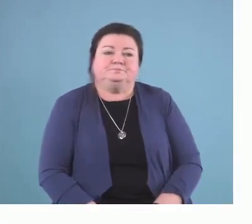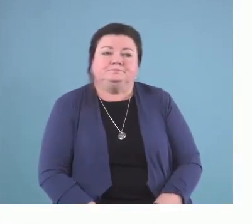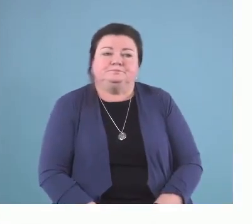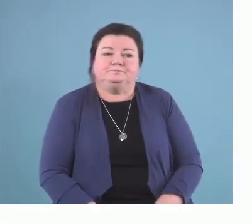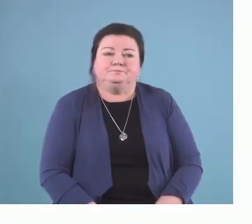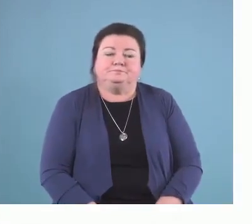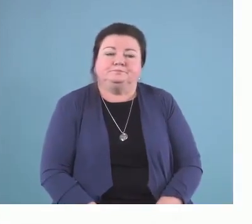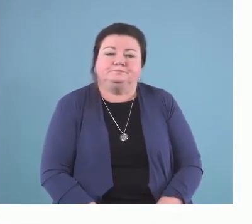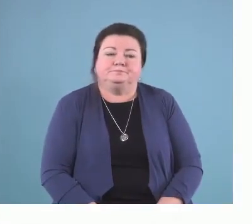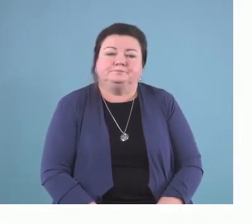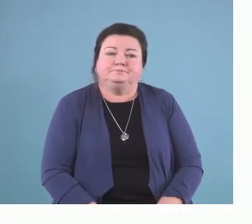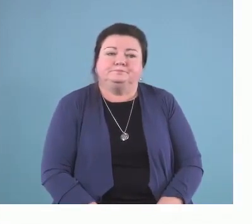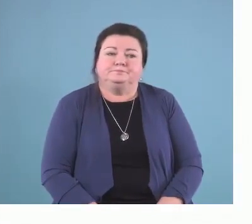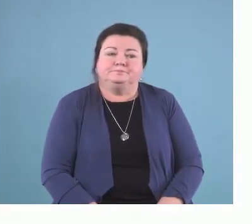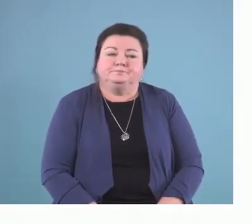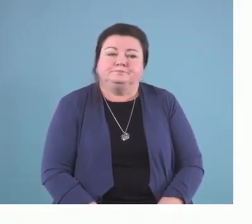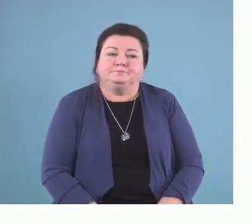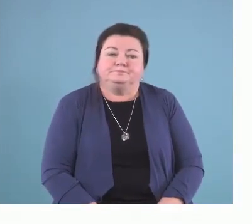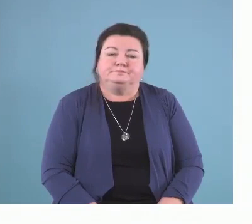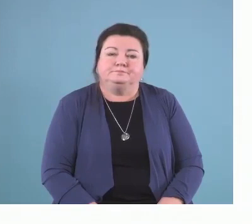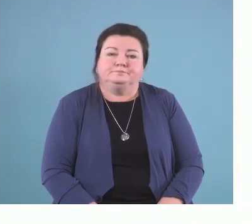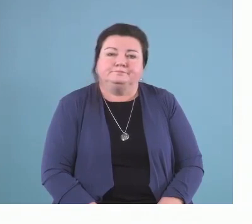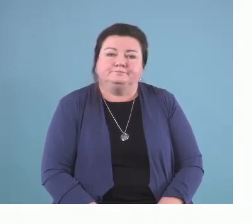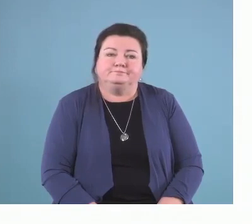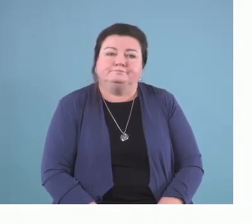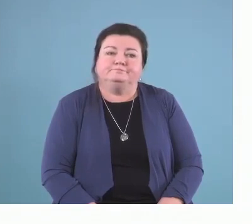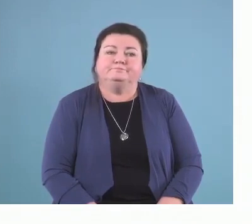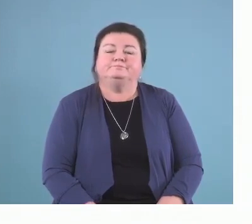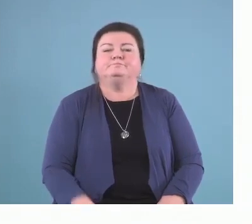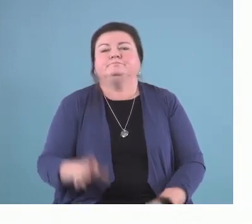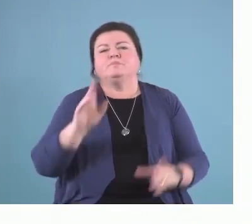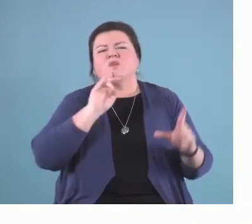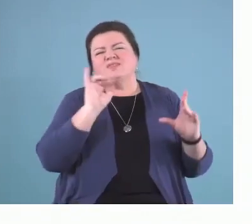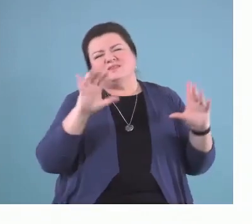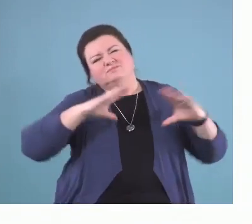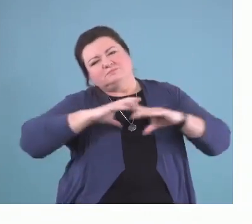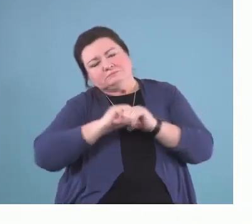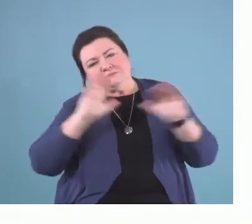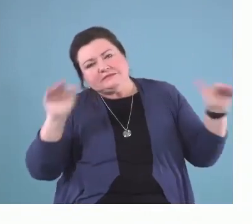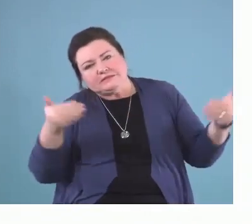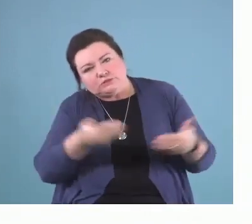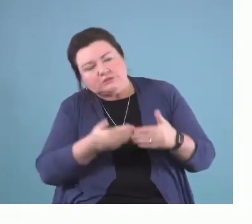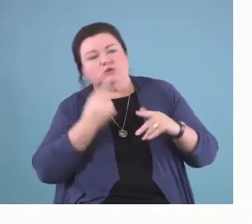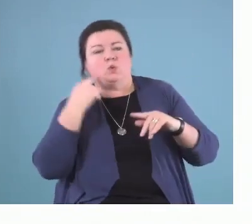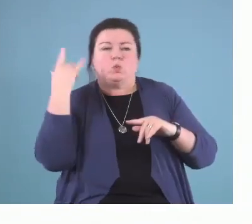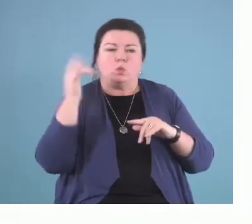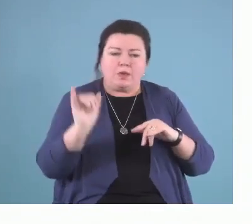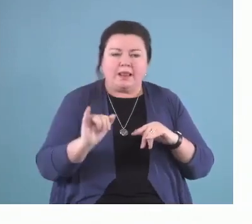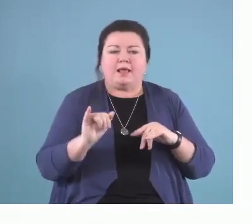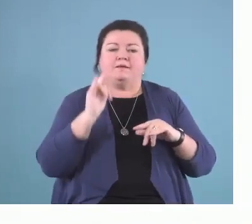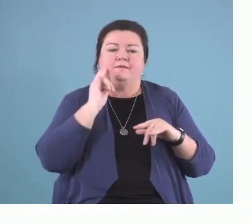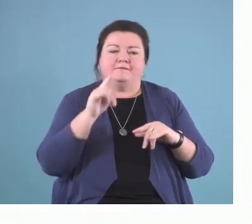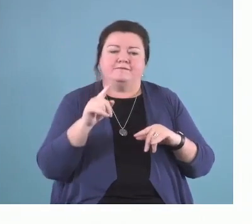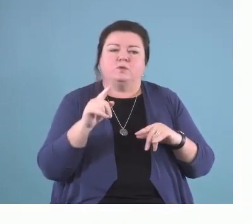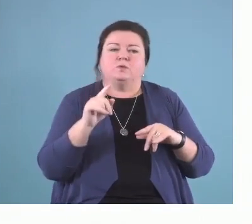Okay, next slide, please. So, I'm giving you an introduction to the international classification of